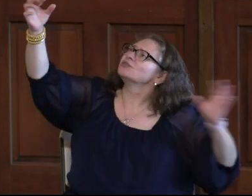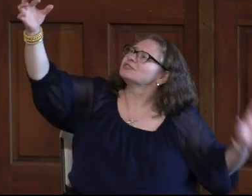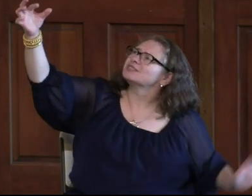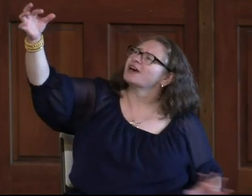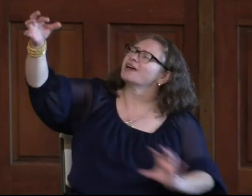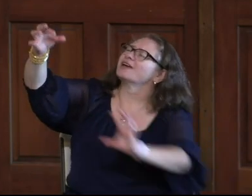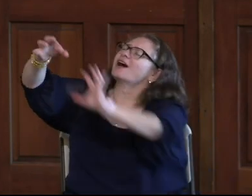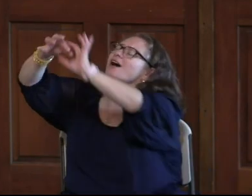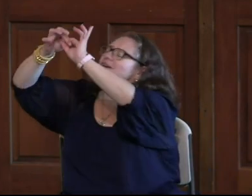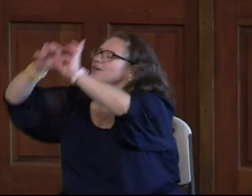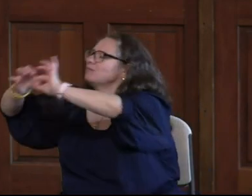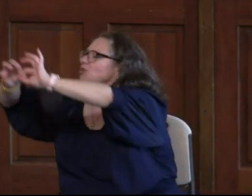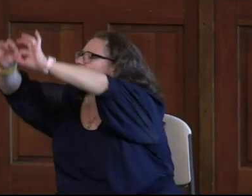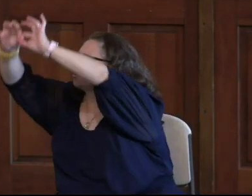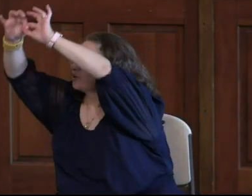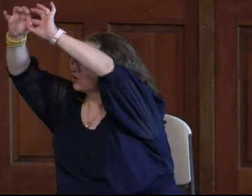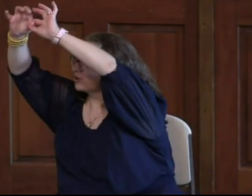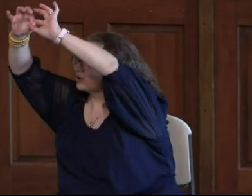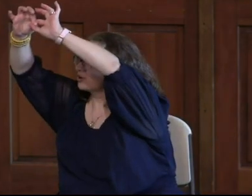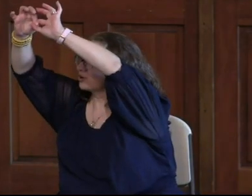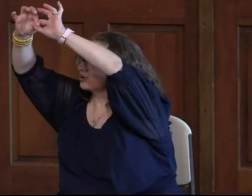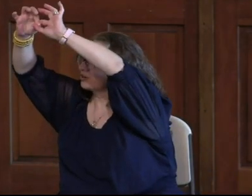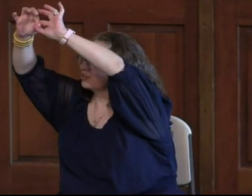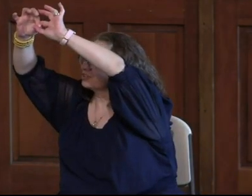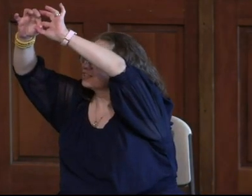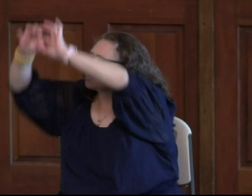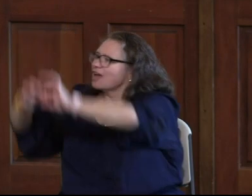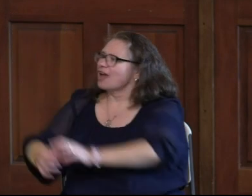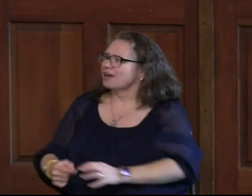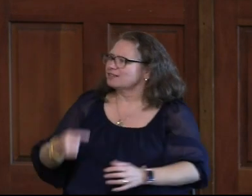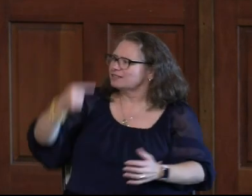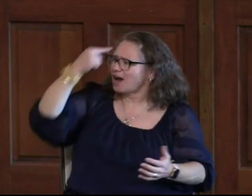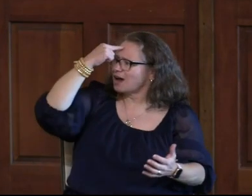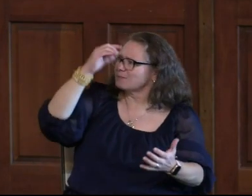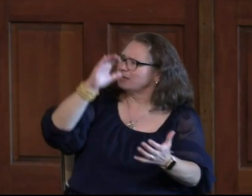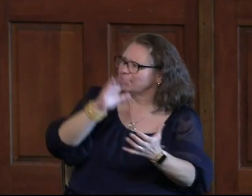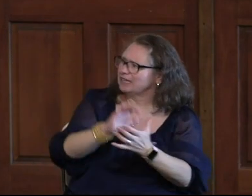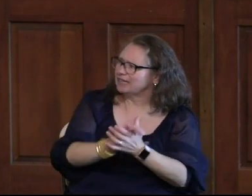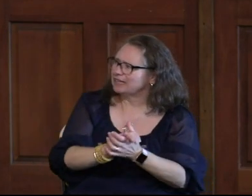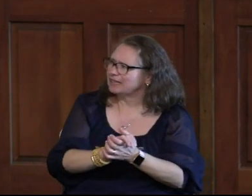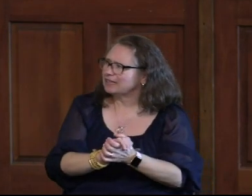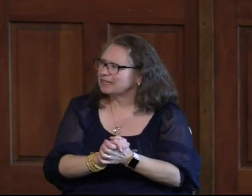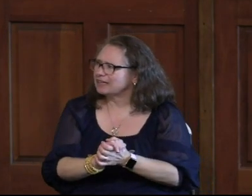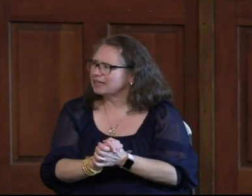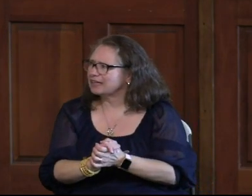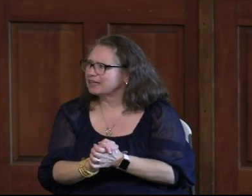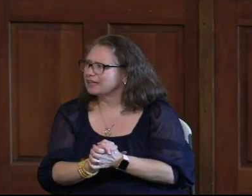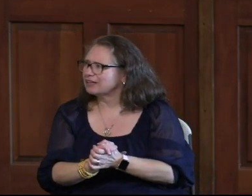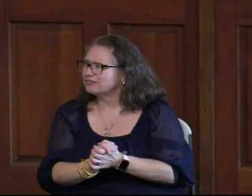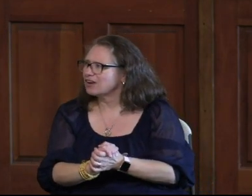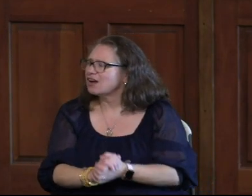you say I am yours And I believe,